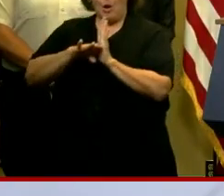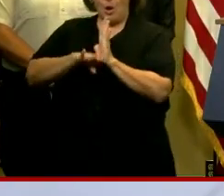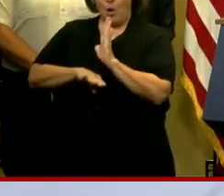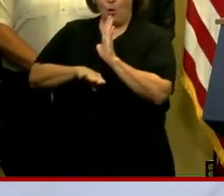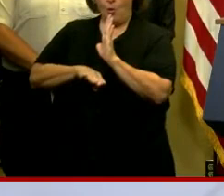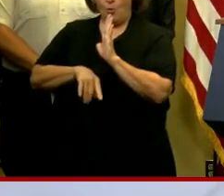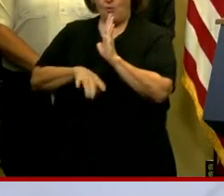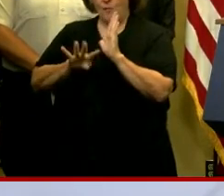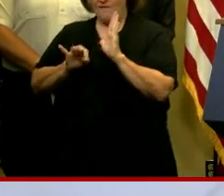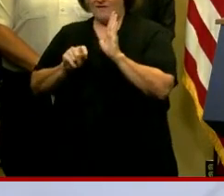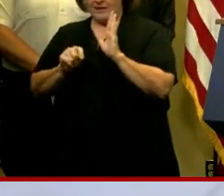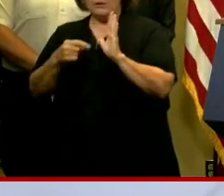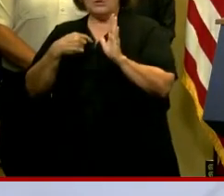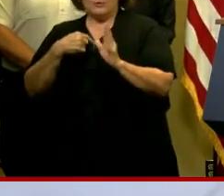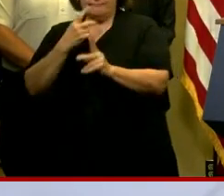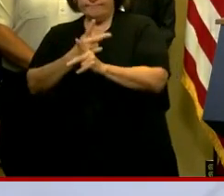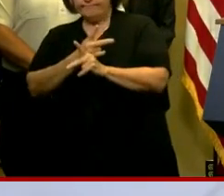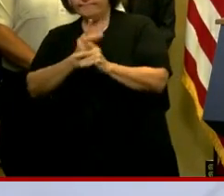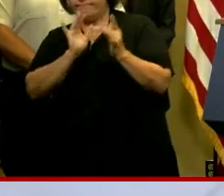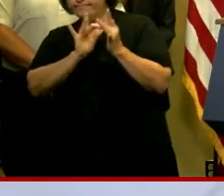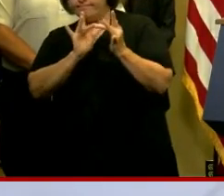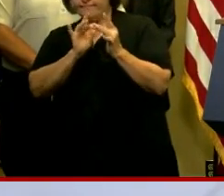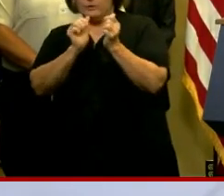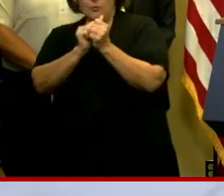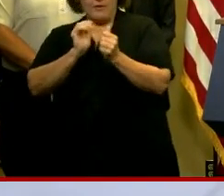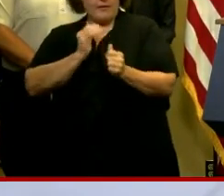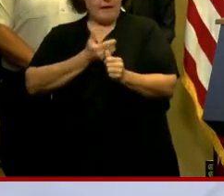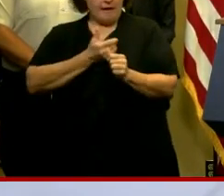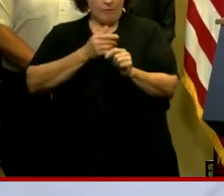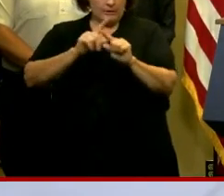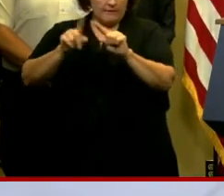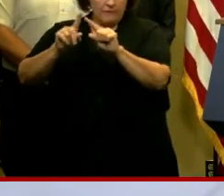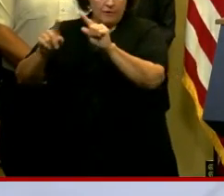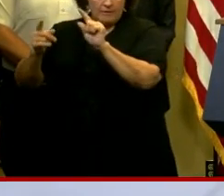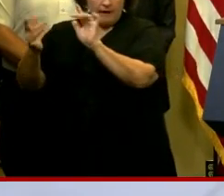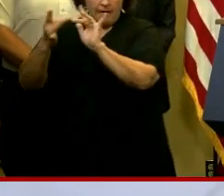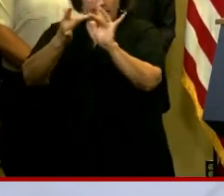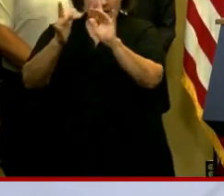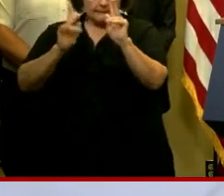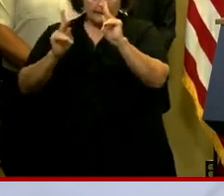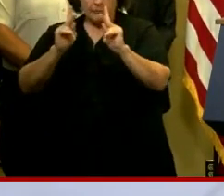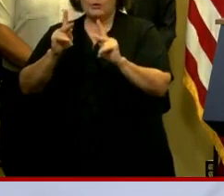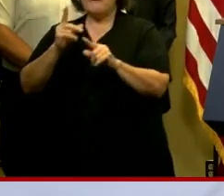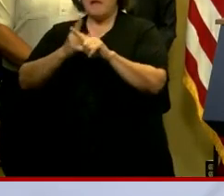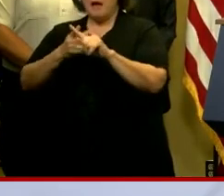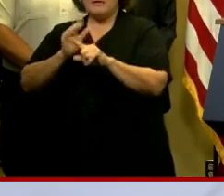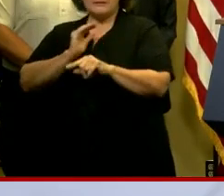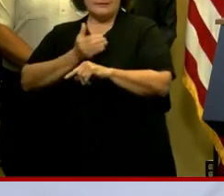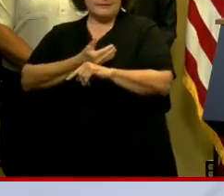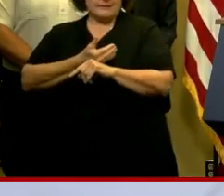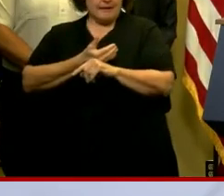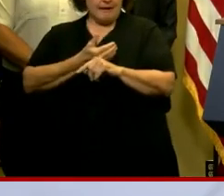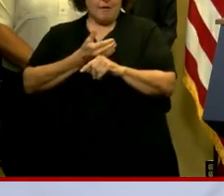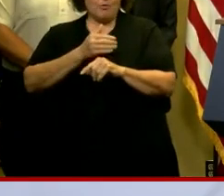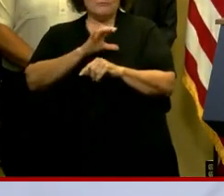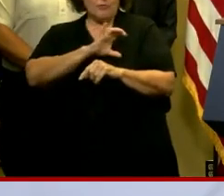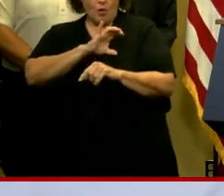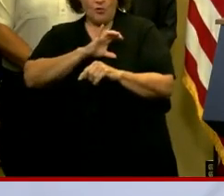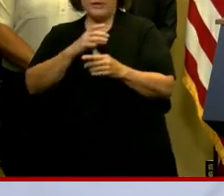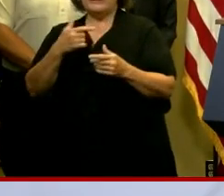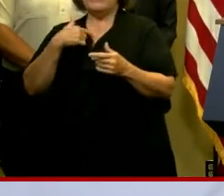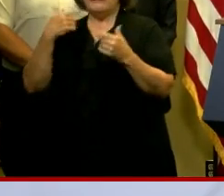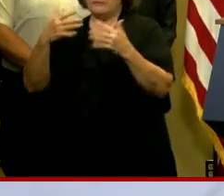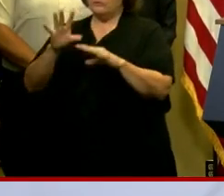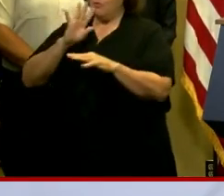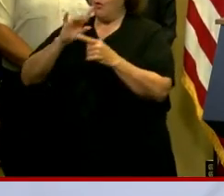We're maintaining frequent contact with all of our local stakeholders, as well as our authorities. I had a conversation with